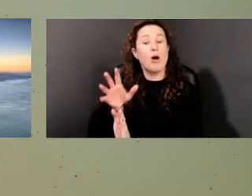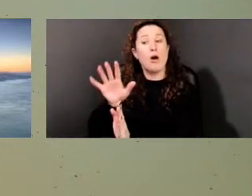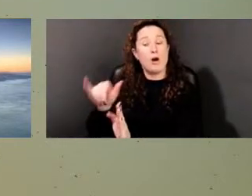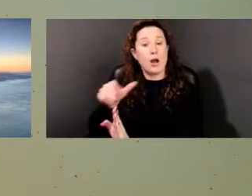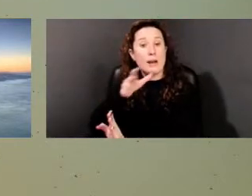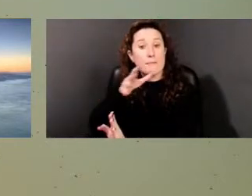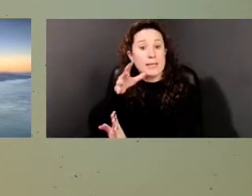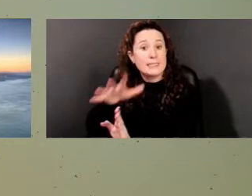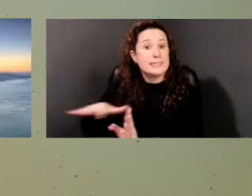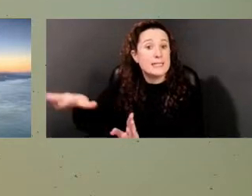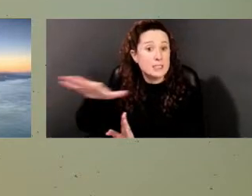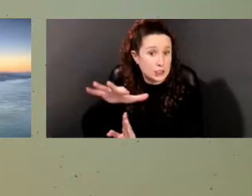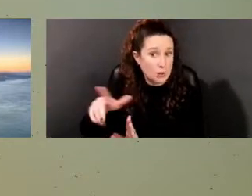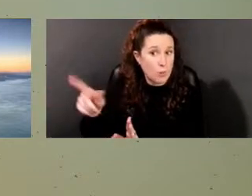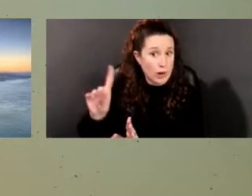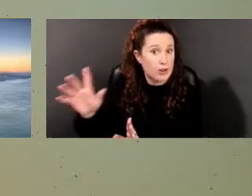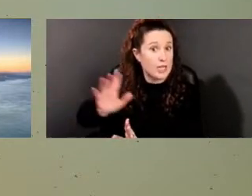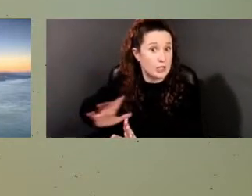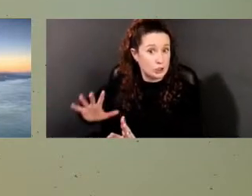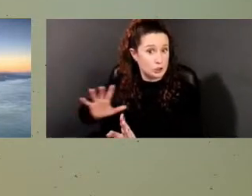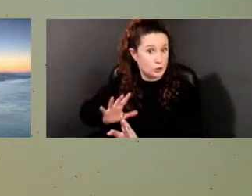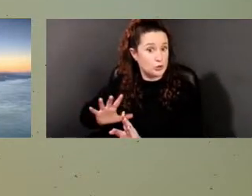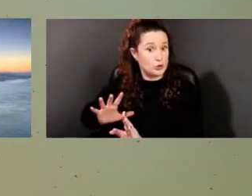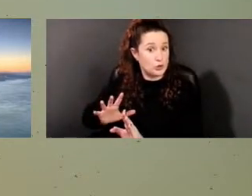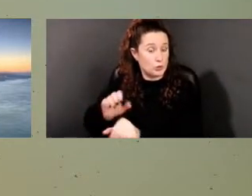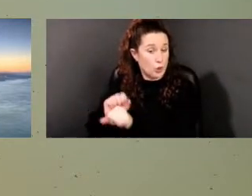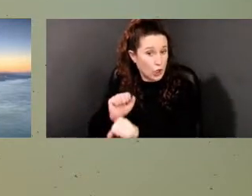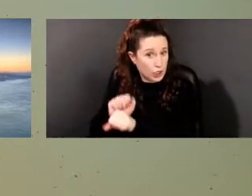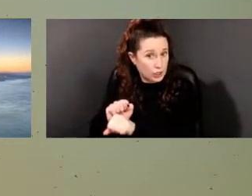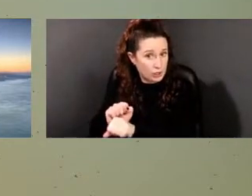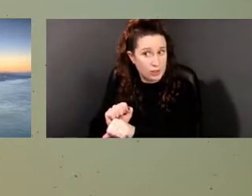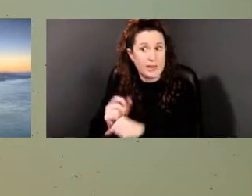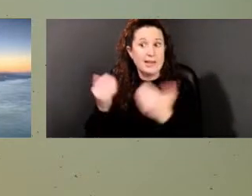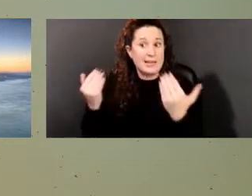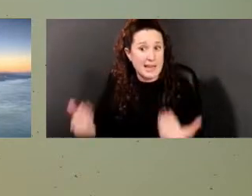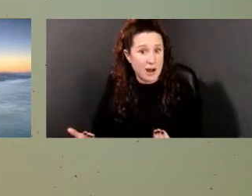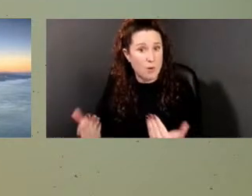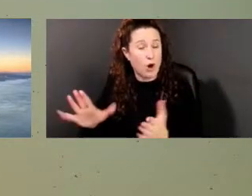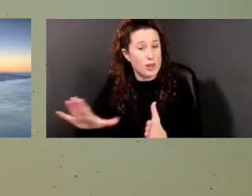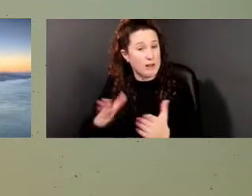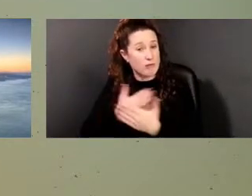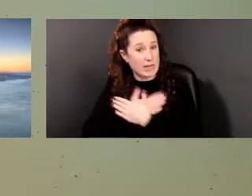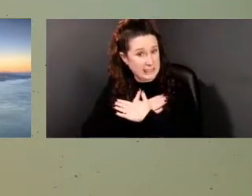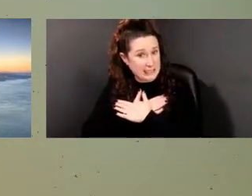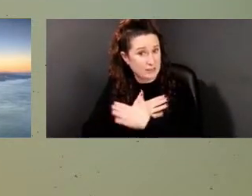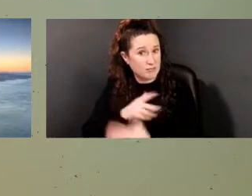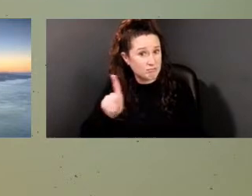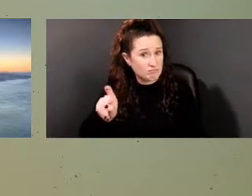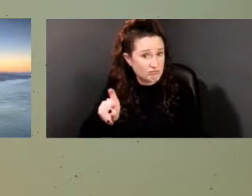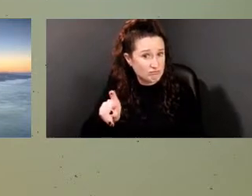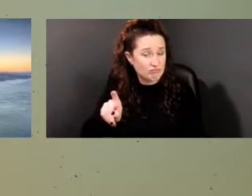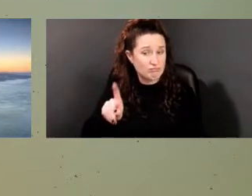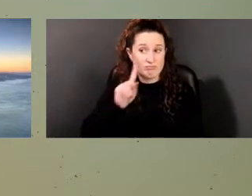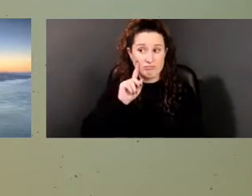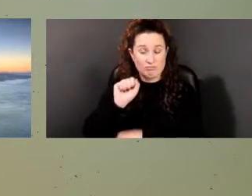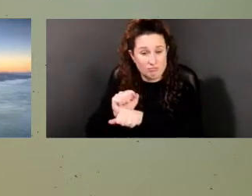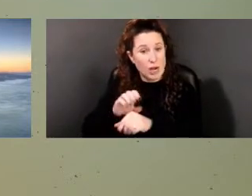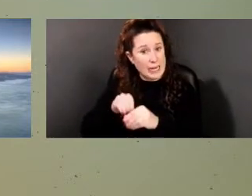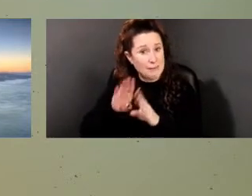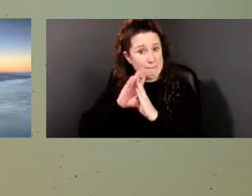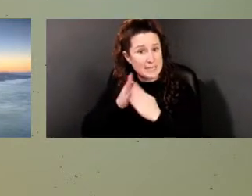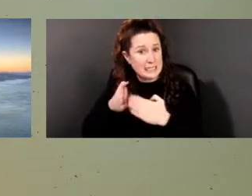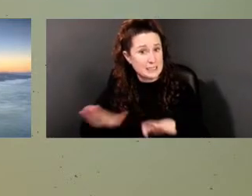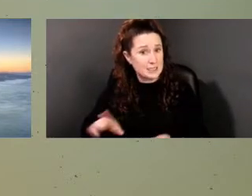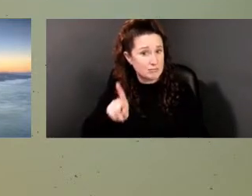Are they resting in peace when we think about, you know, not disturbing them? And there's research, and I argue this,